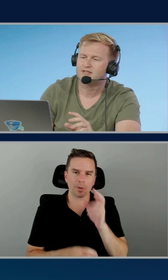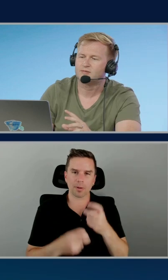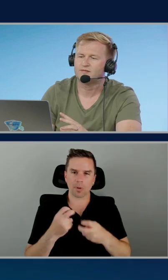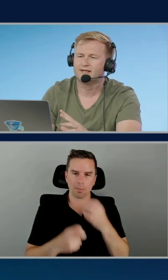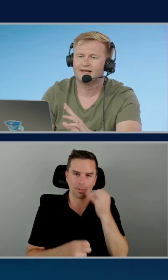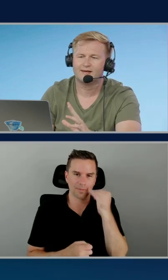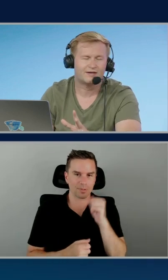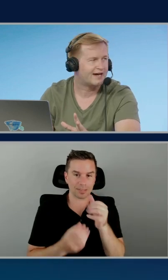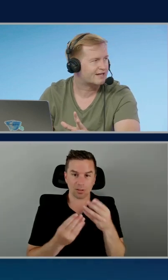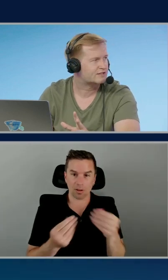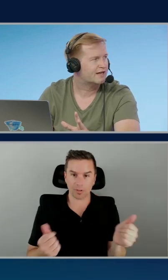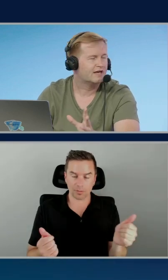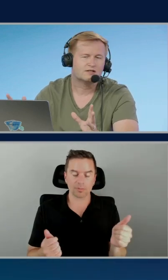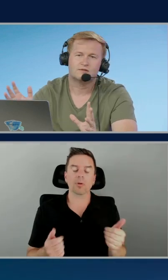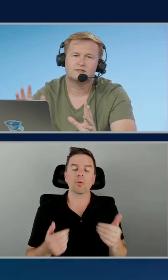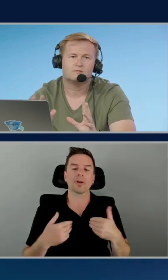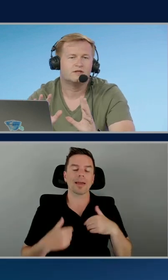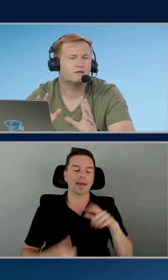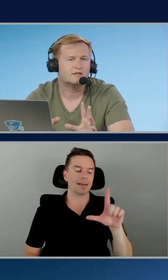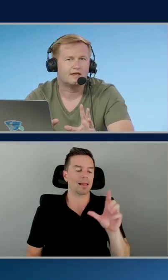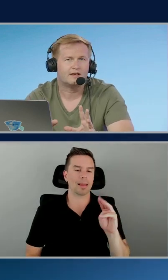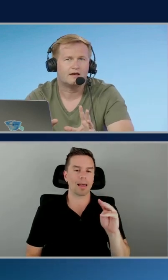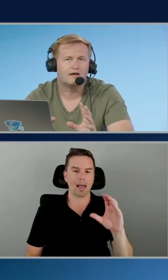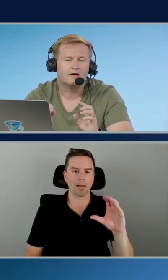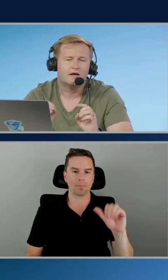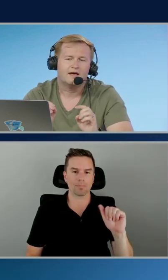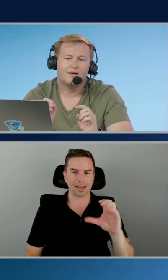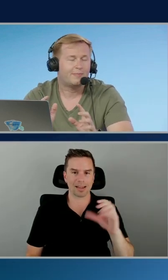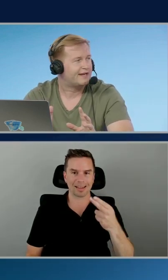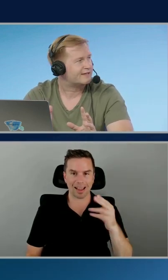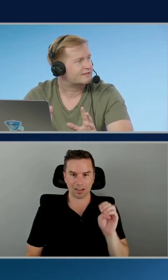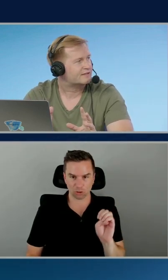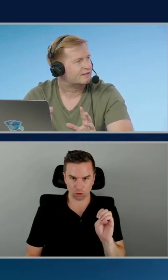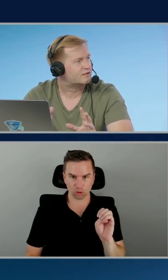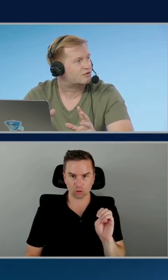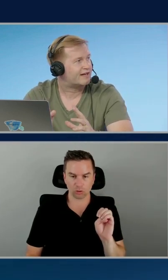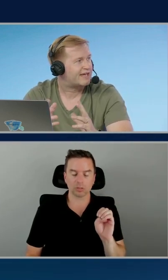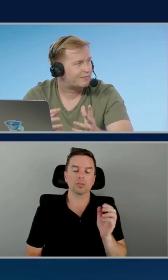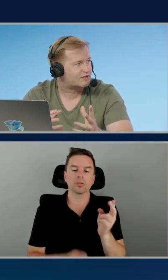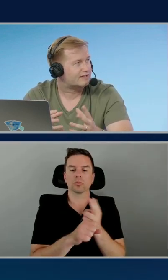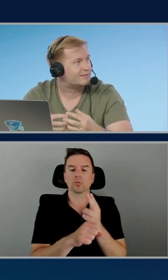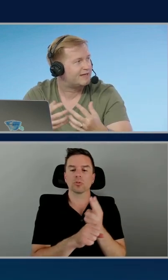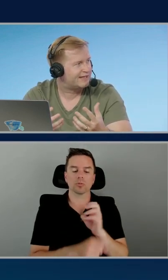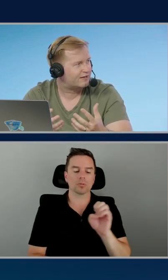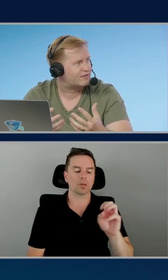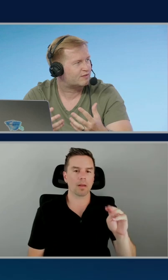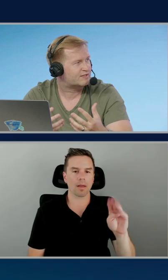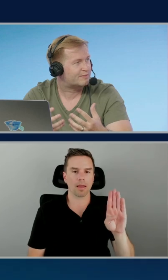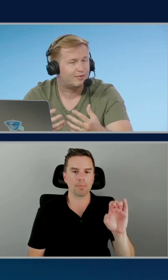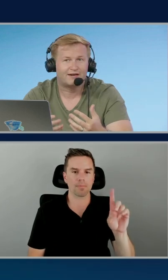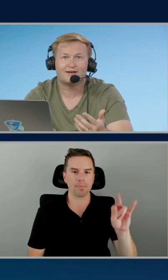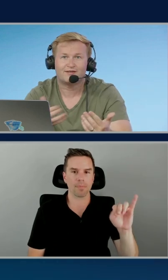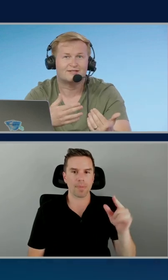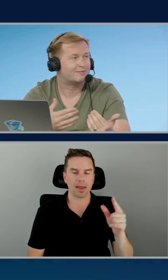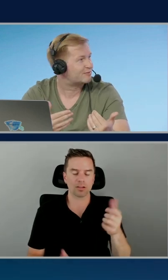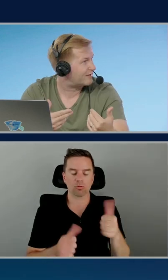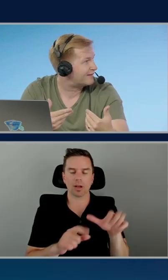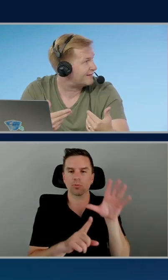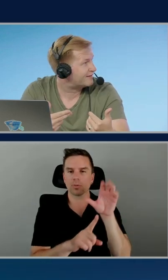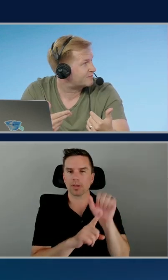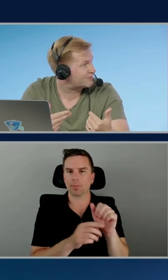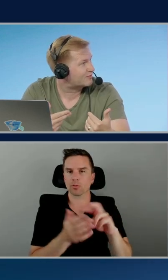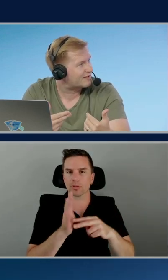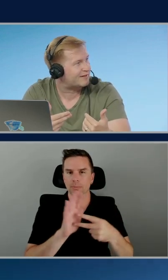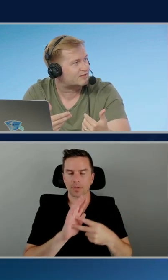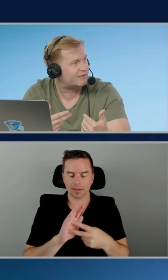concept of an LLM cache. So we're using embeddings to try and capture the meaning of the user's input. Again, very similar to